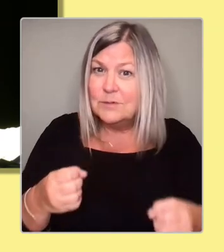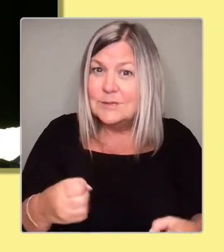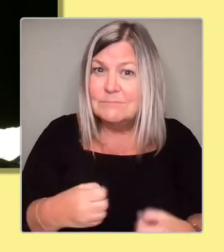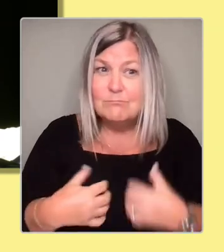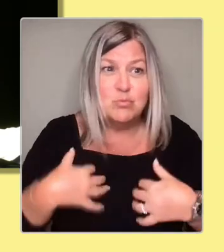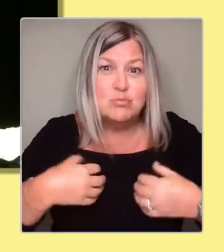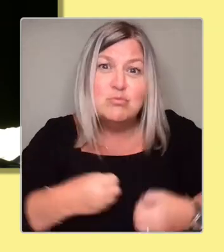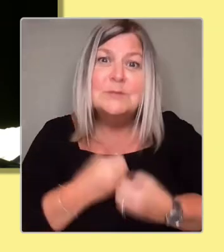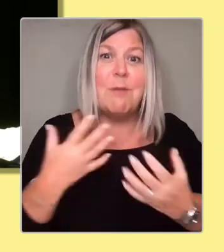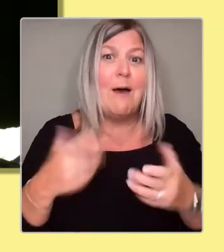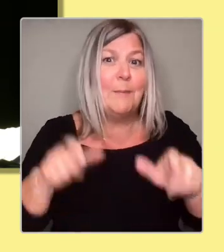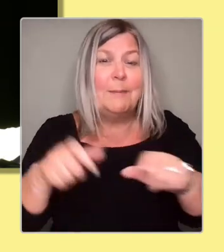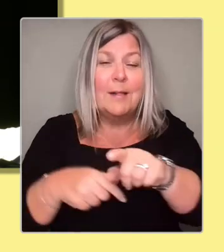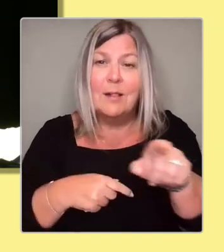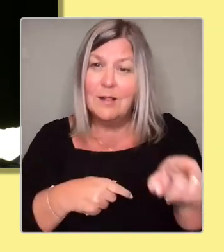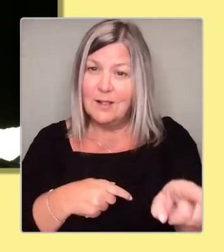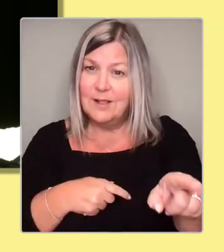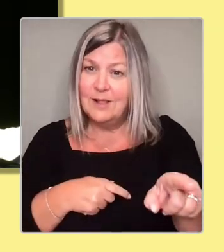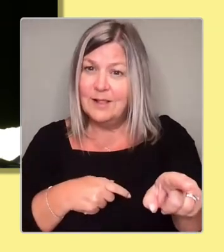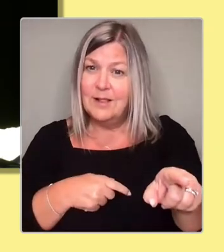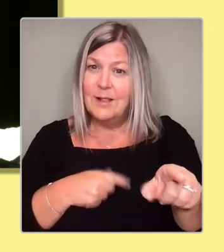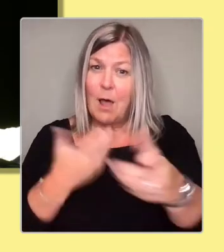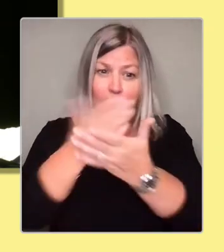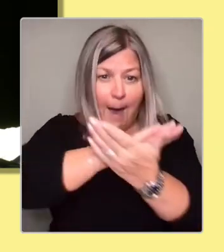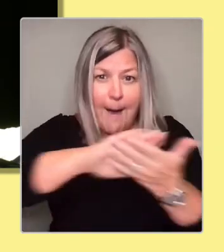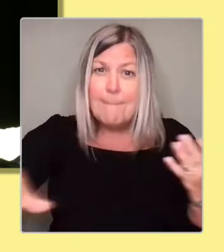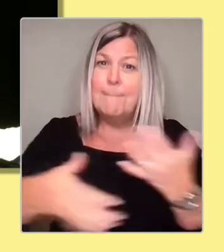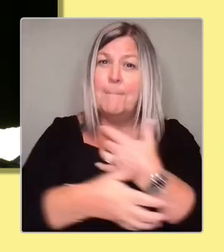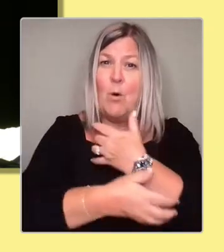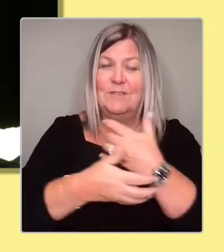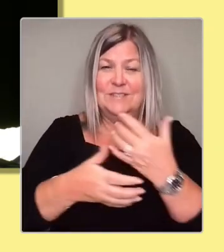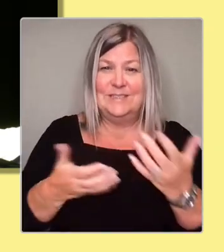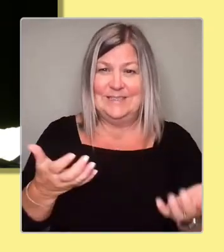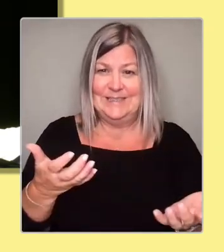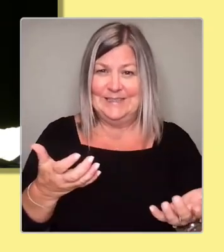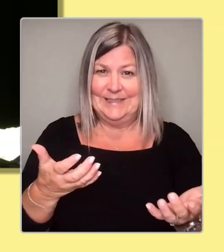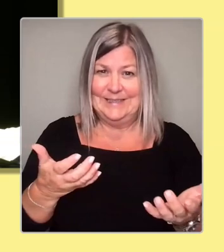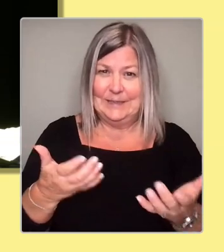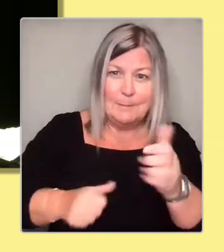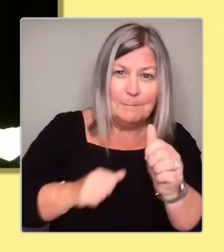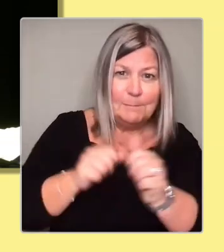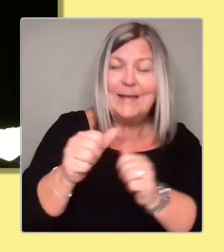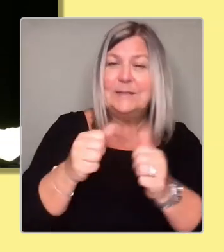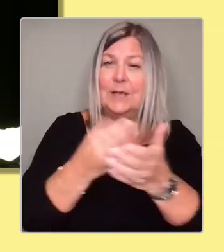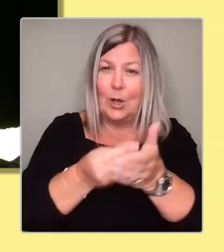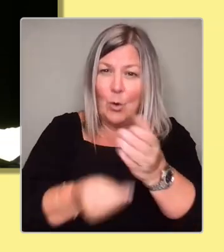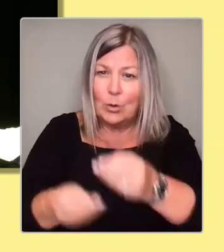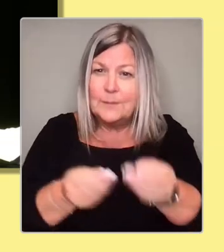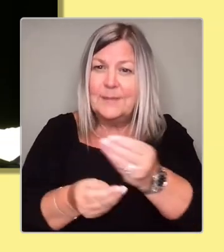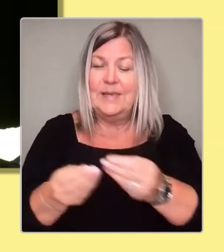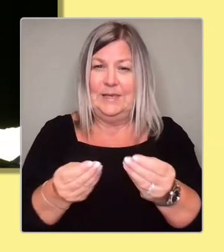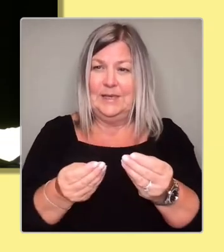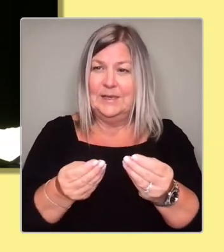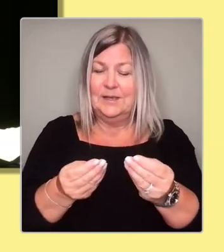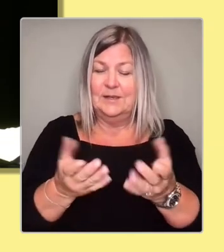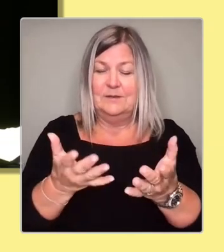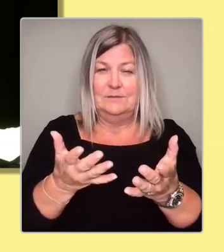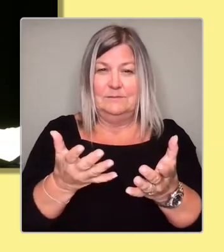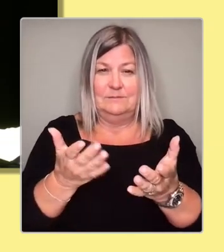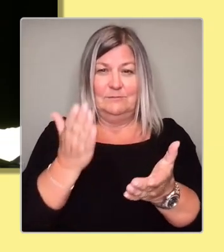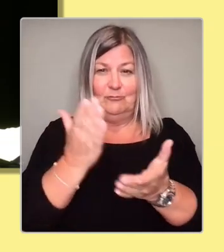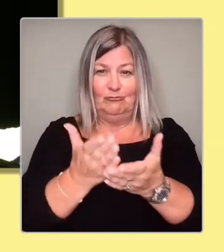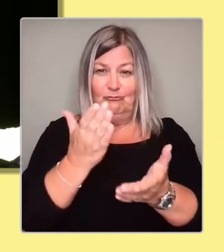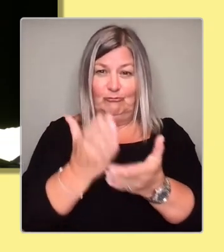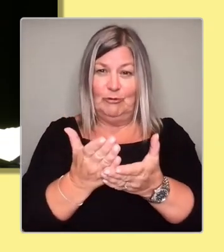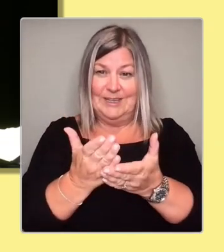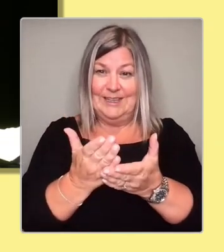eradicating poverty, the well-being economy, how we make sure we tap into people's everyday lives and tell them it can be better